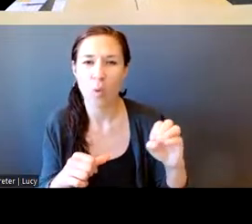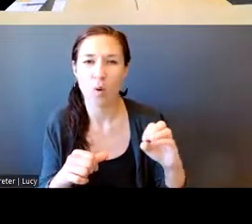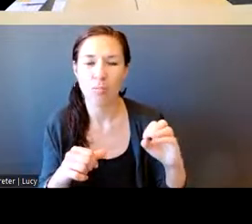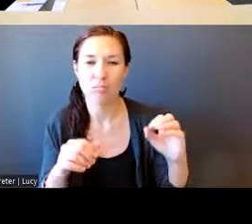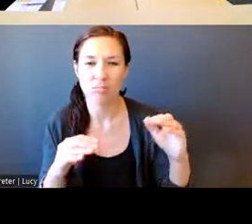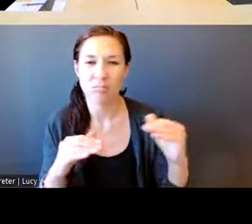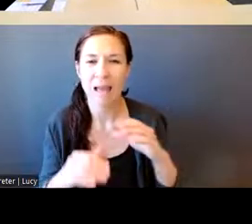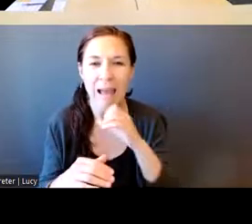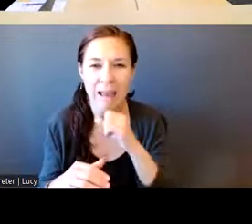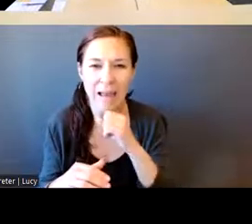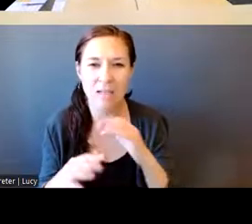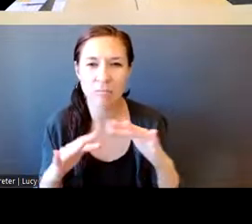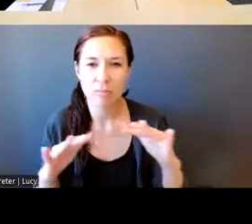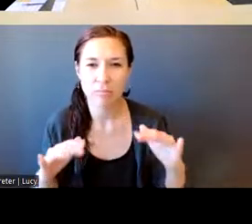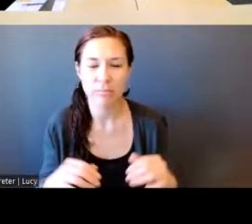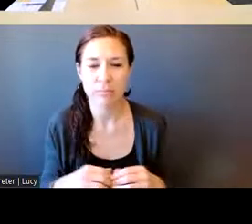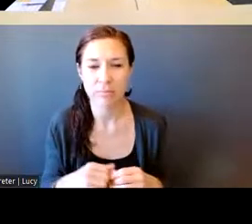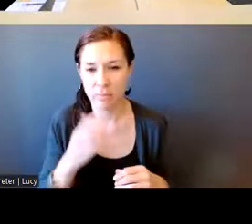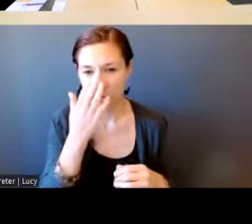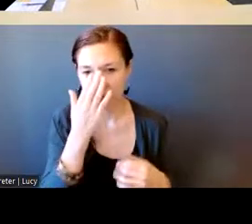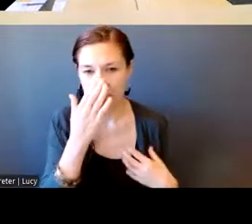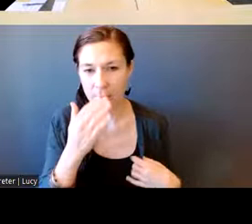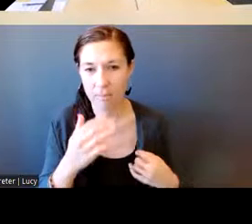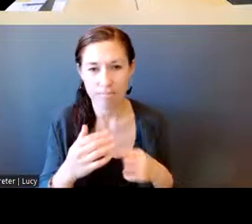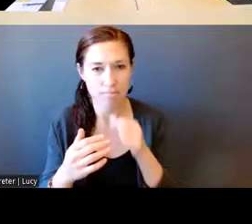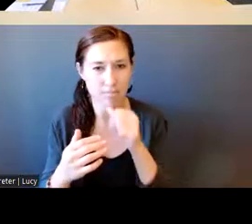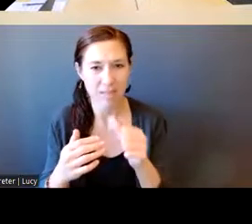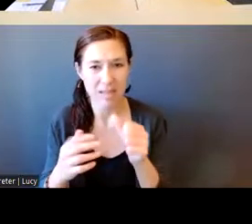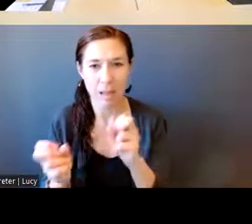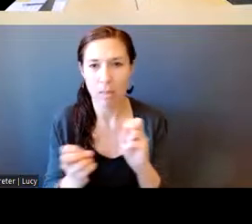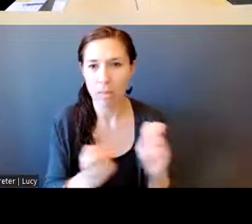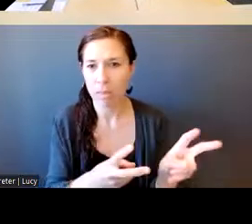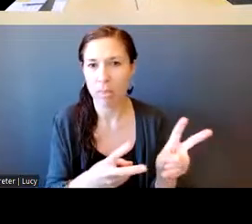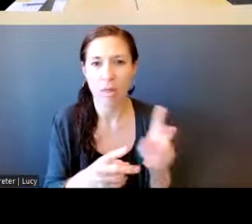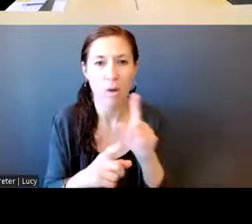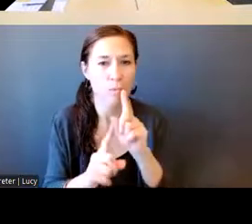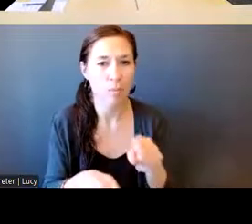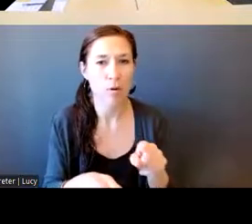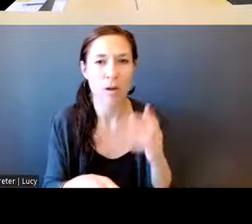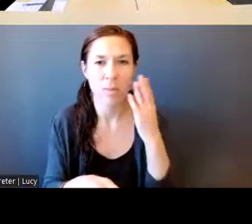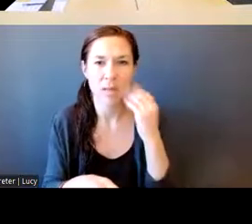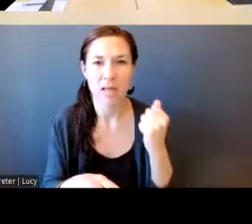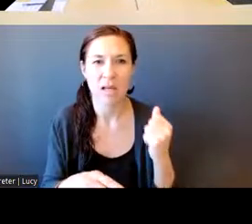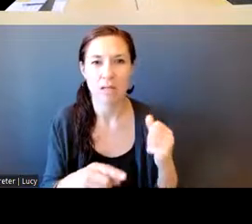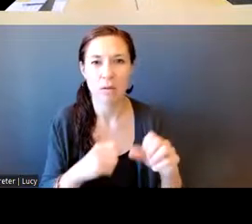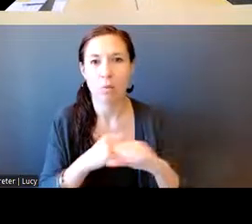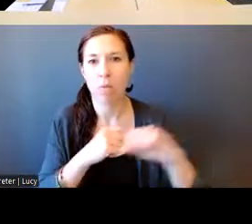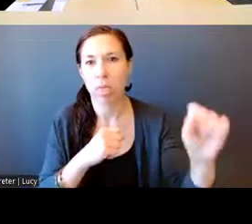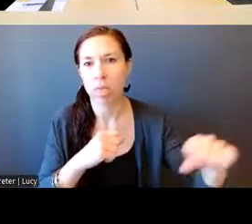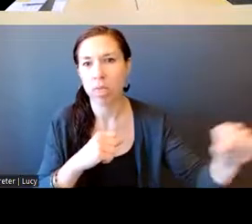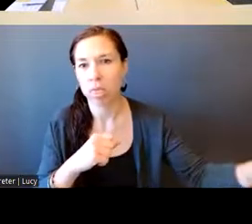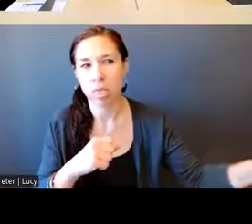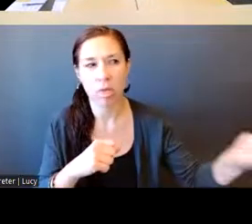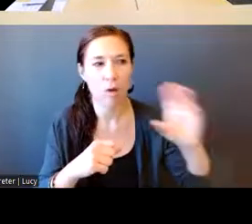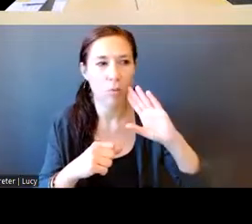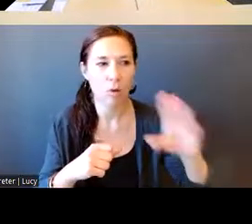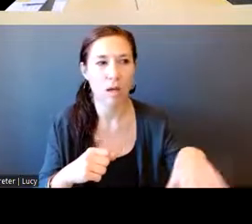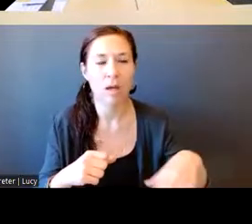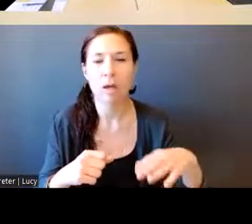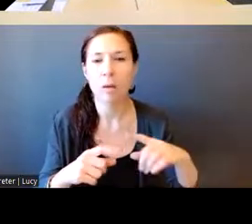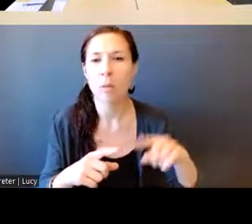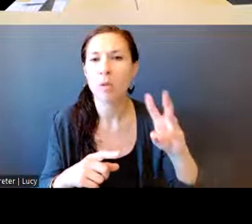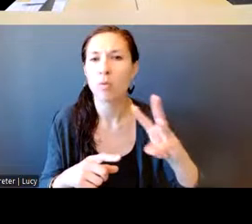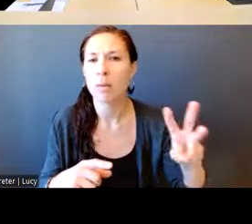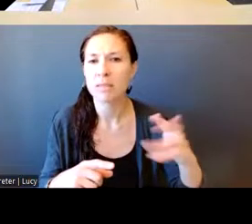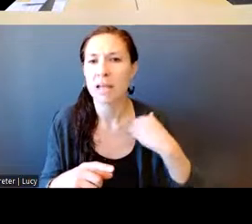I need, I didn't want it to be, I didn't want to link in the, the reporting out, but, um, it's on our website. Yeah.